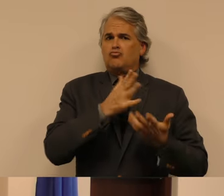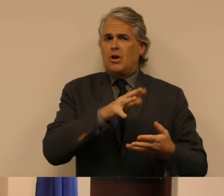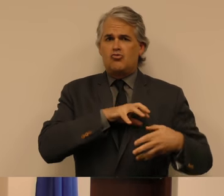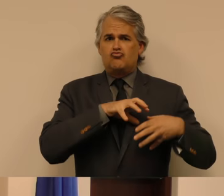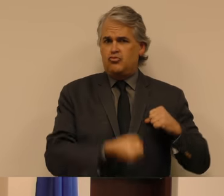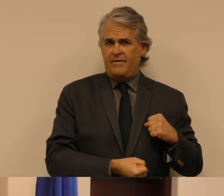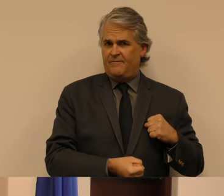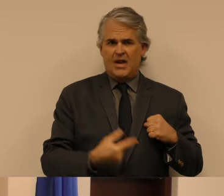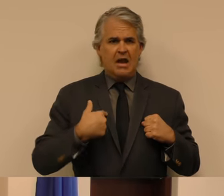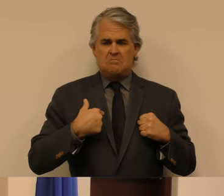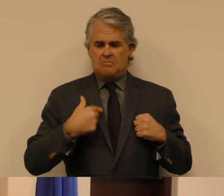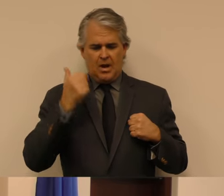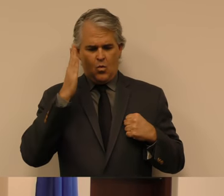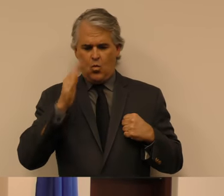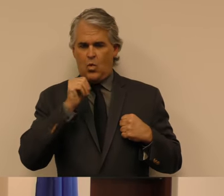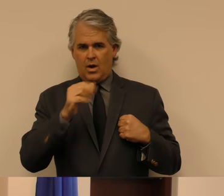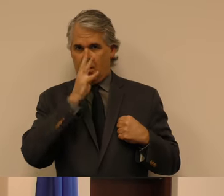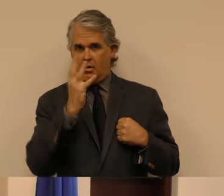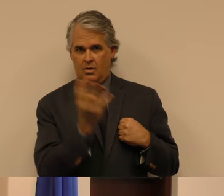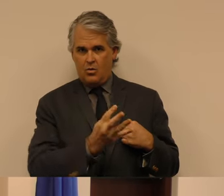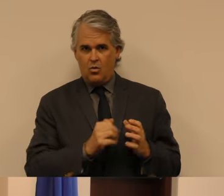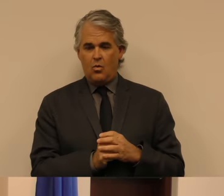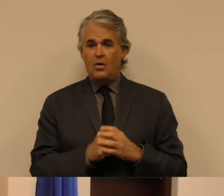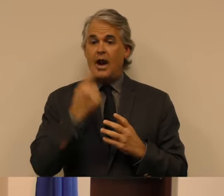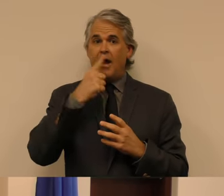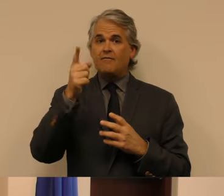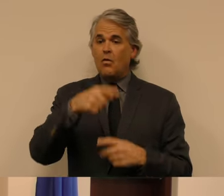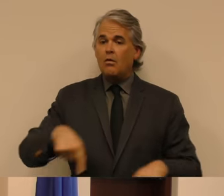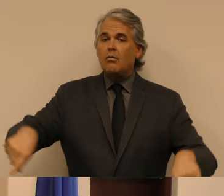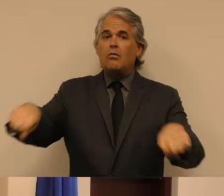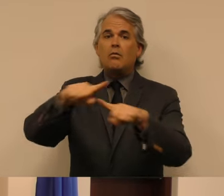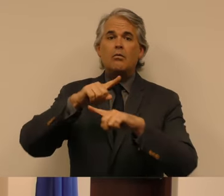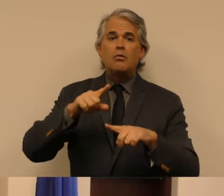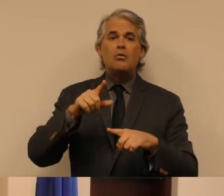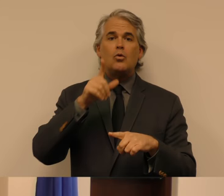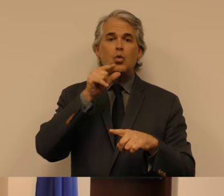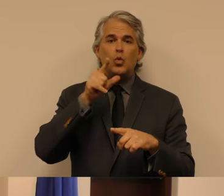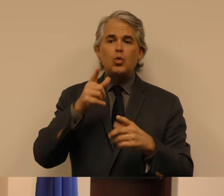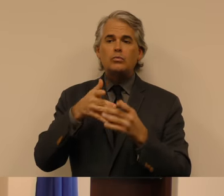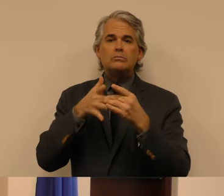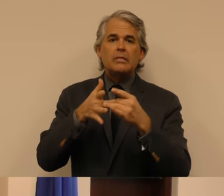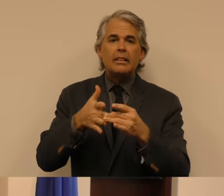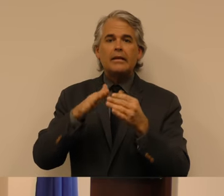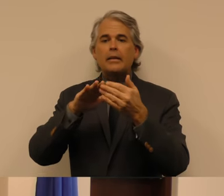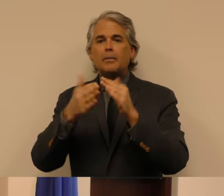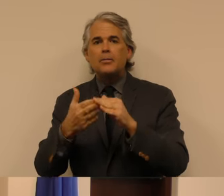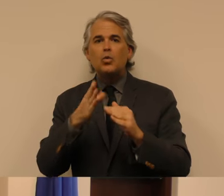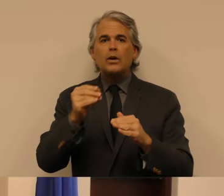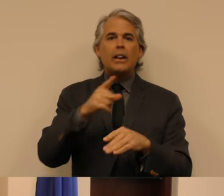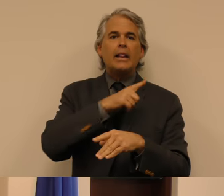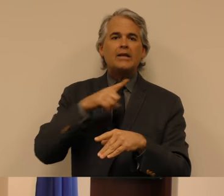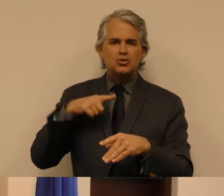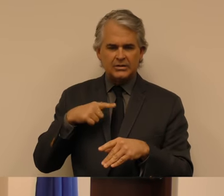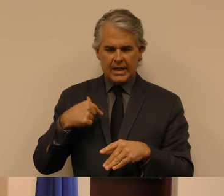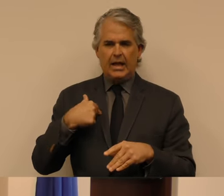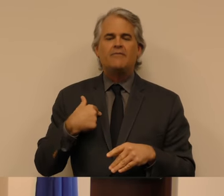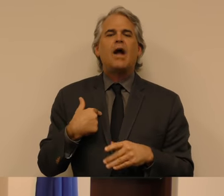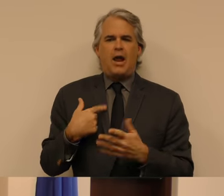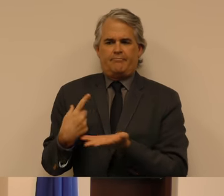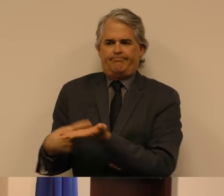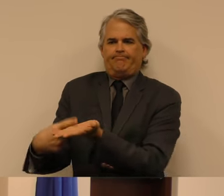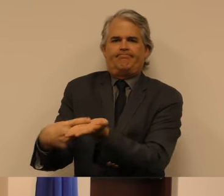and legislative leaders. Over the past few days, I've had the opportunity to speak to many of you individually.